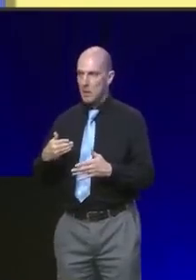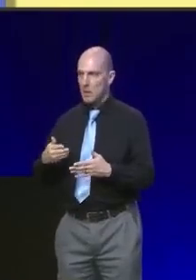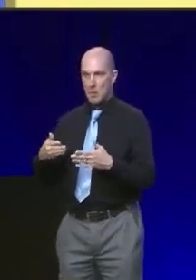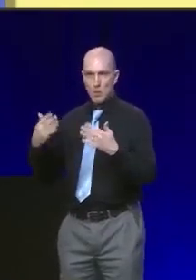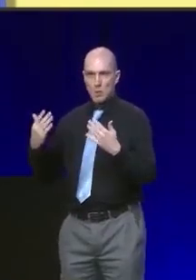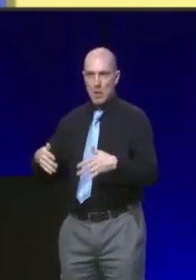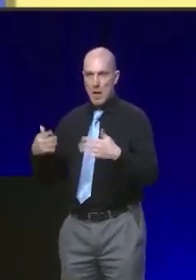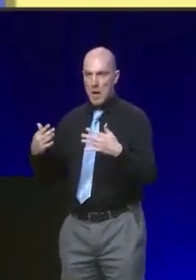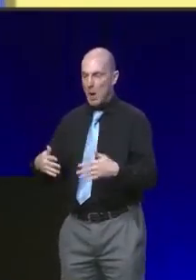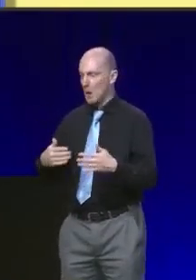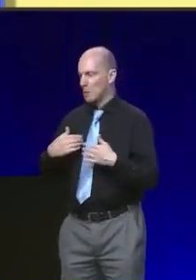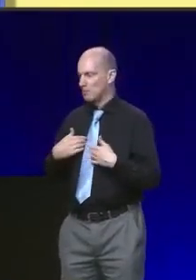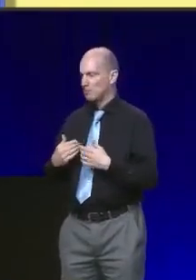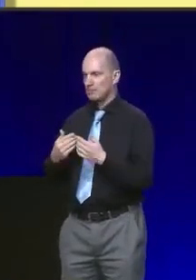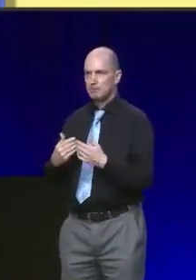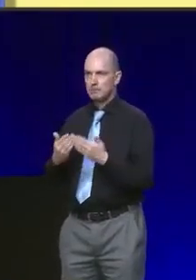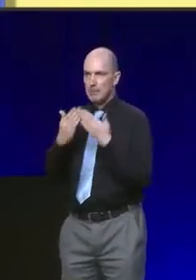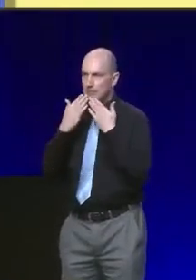the bottom of my heart.